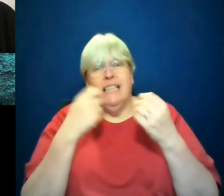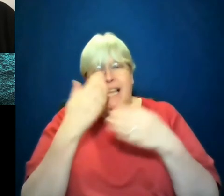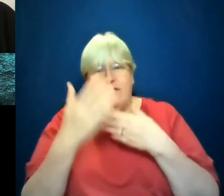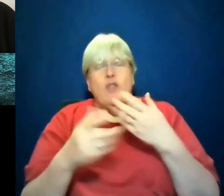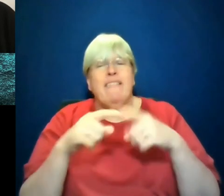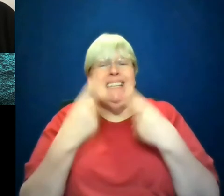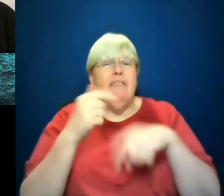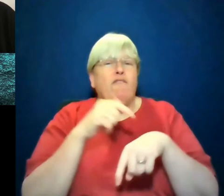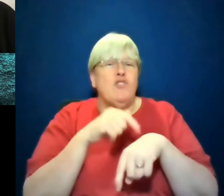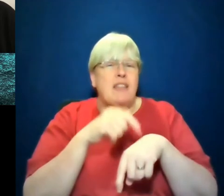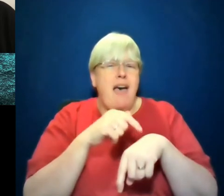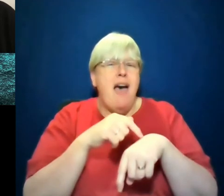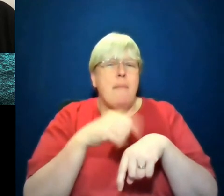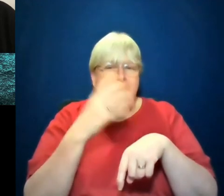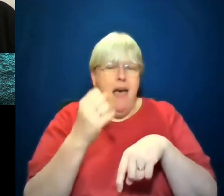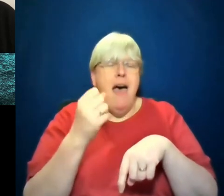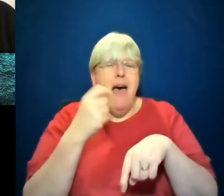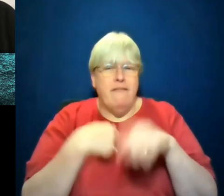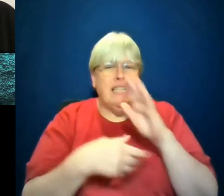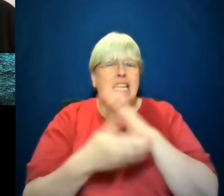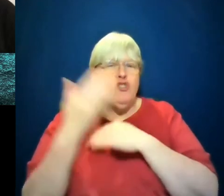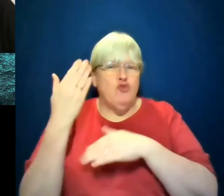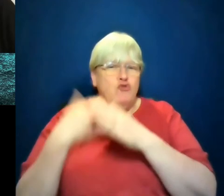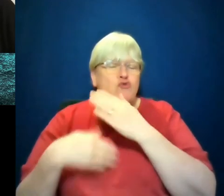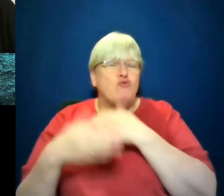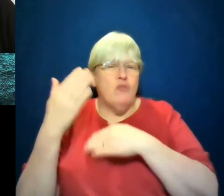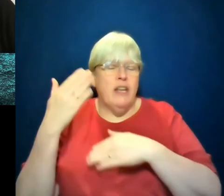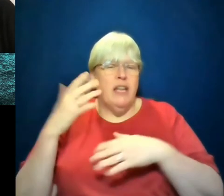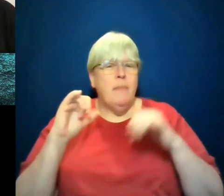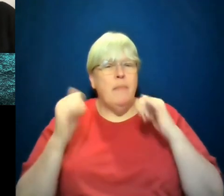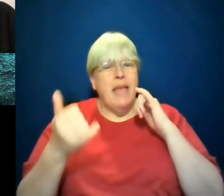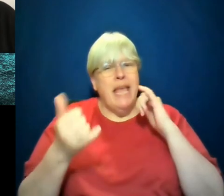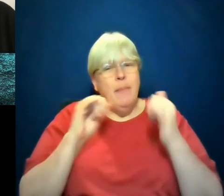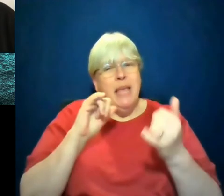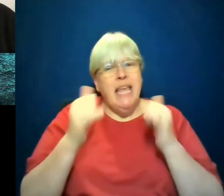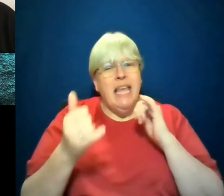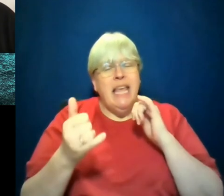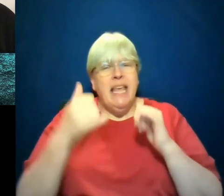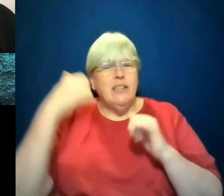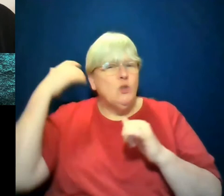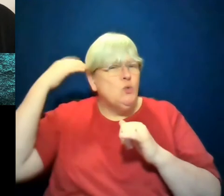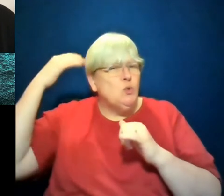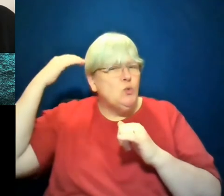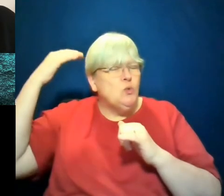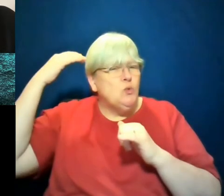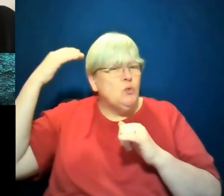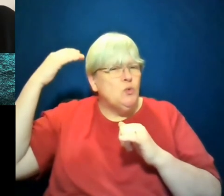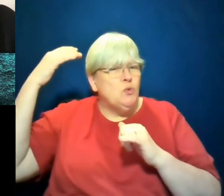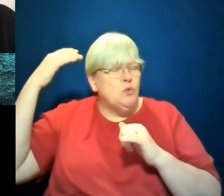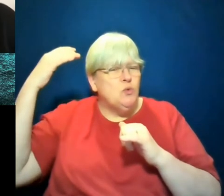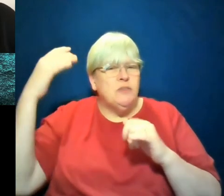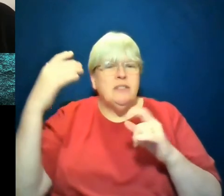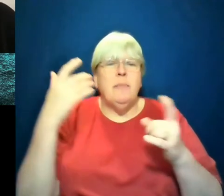in history. And maybe, there's always in the back of my head, maybe a California book. I'm